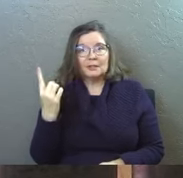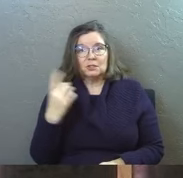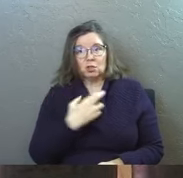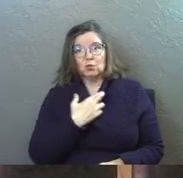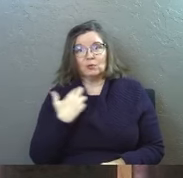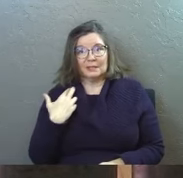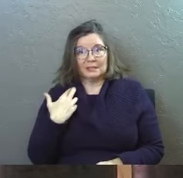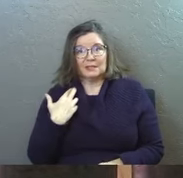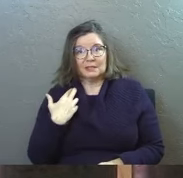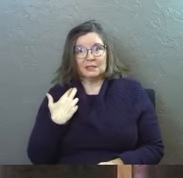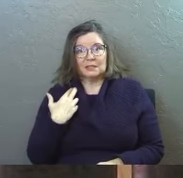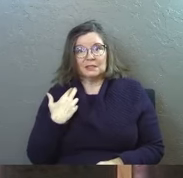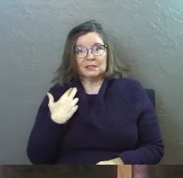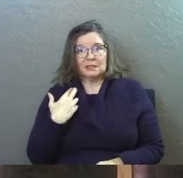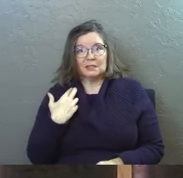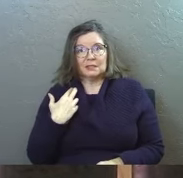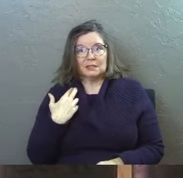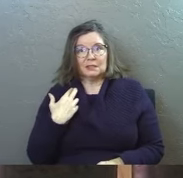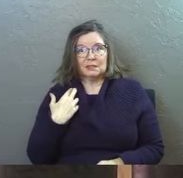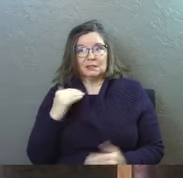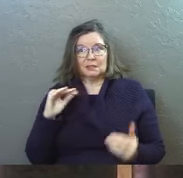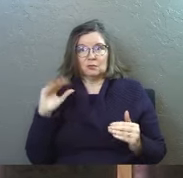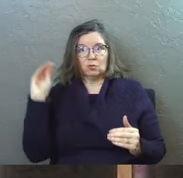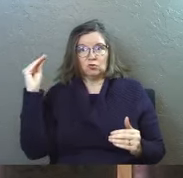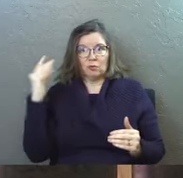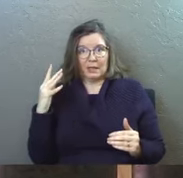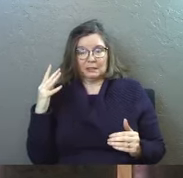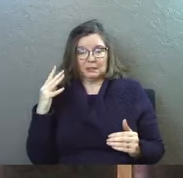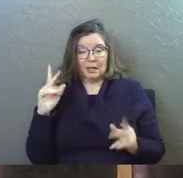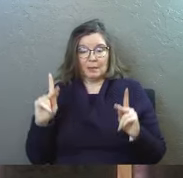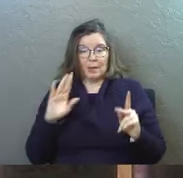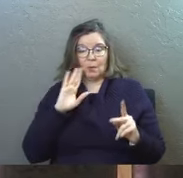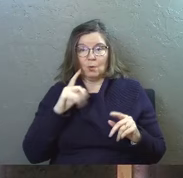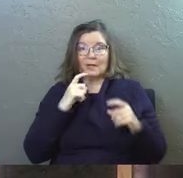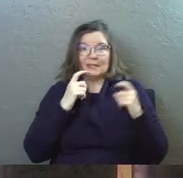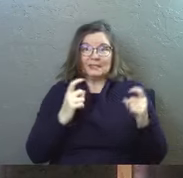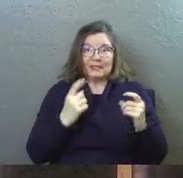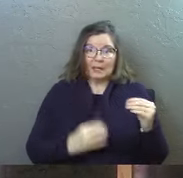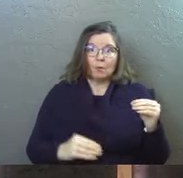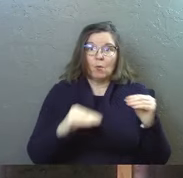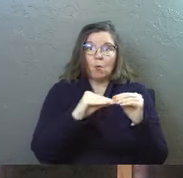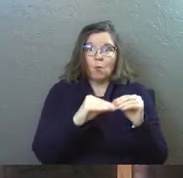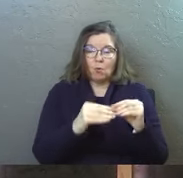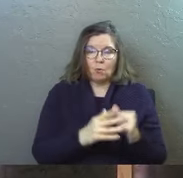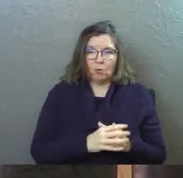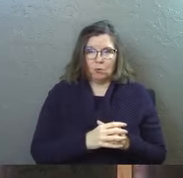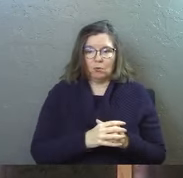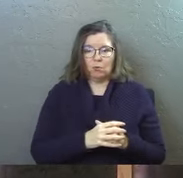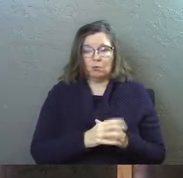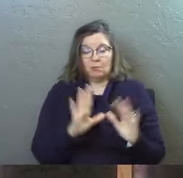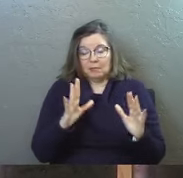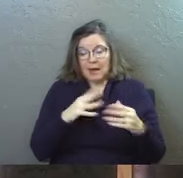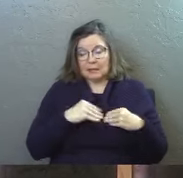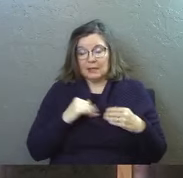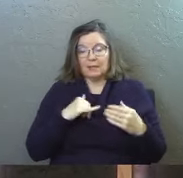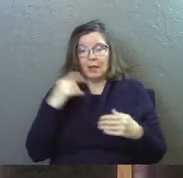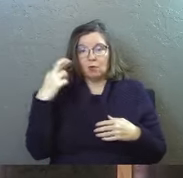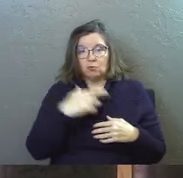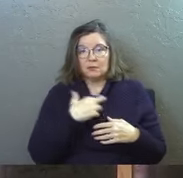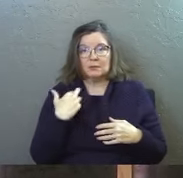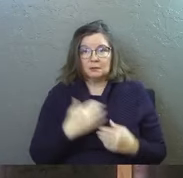risk to pushing grace that people will sin all the more. I'll take that risk.